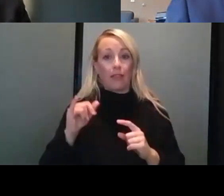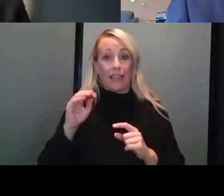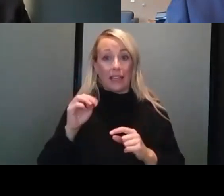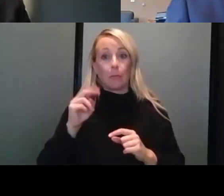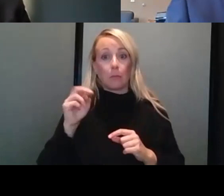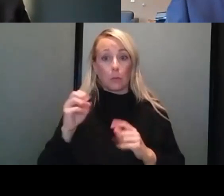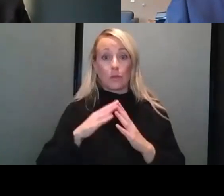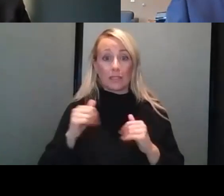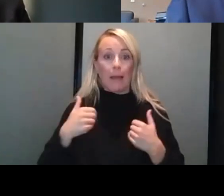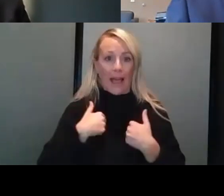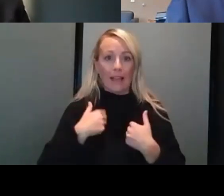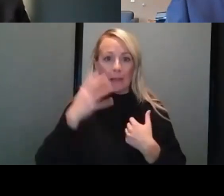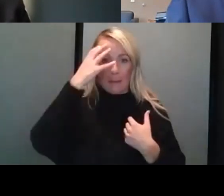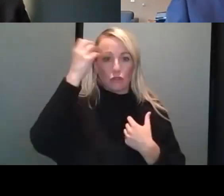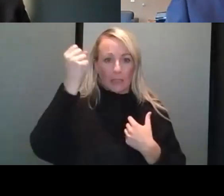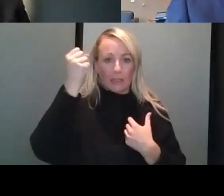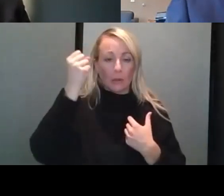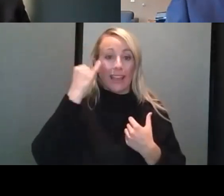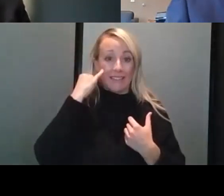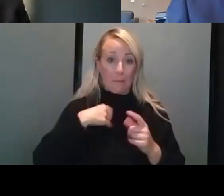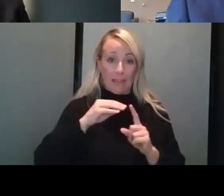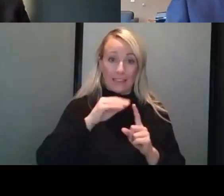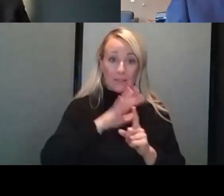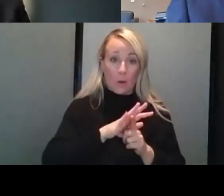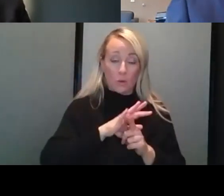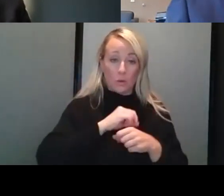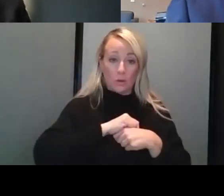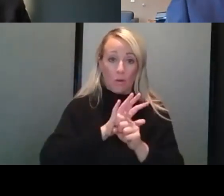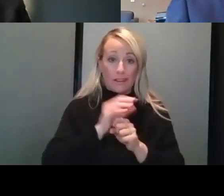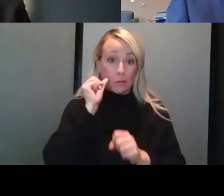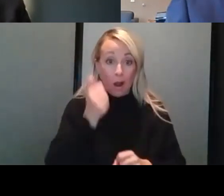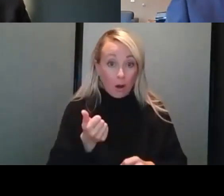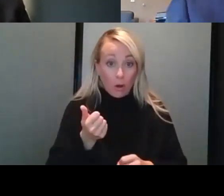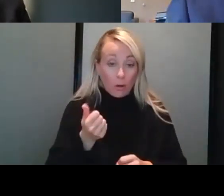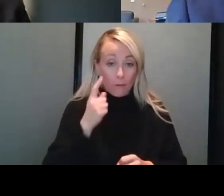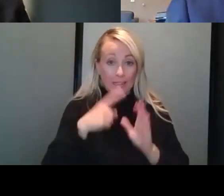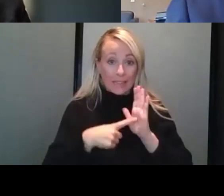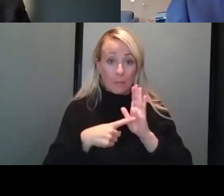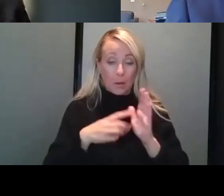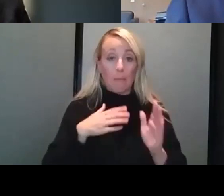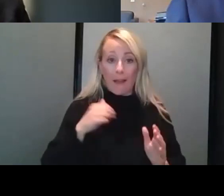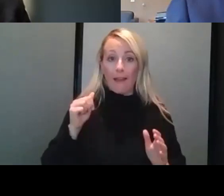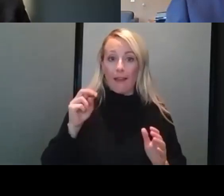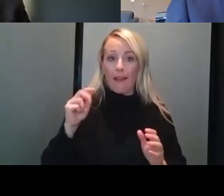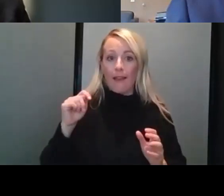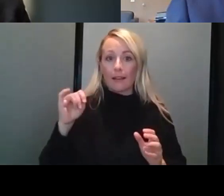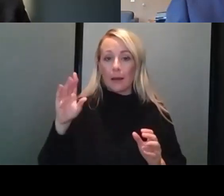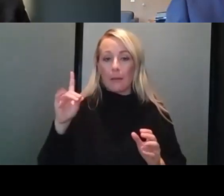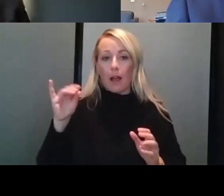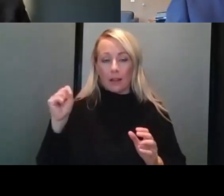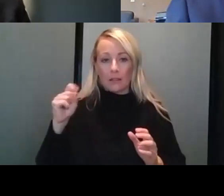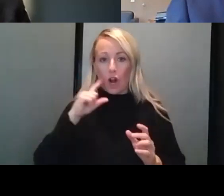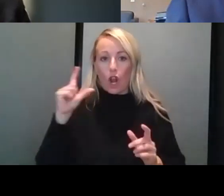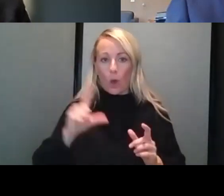a memory. So if I'm exposed to the virus tomorrow, even though my antibodies are lower now than they were then,